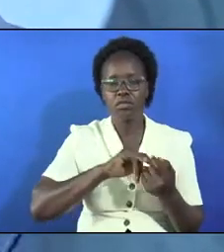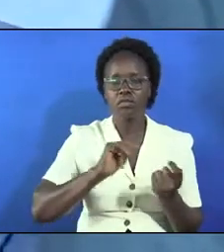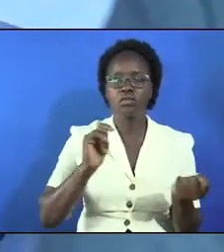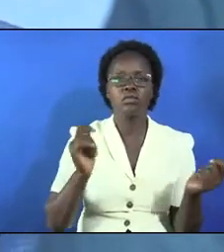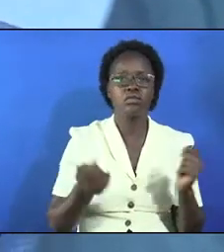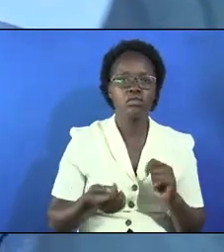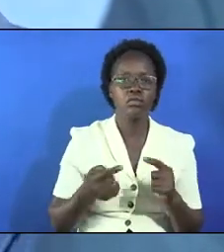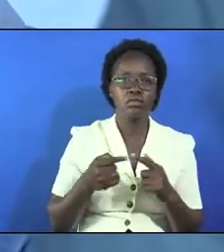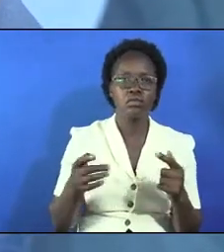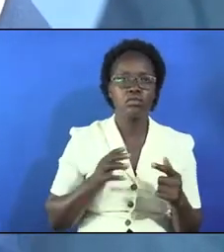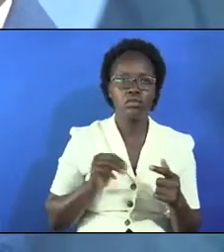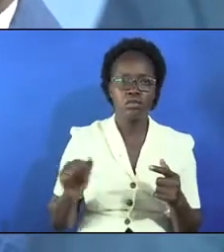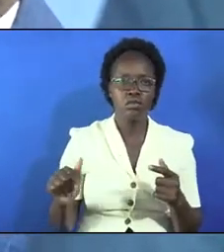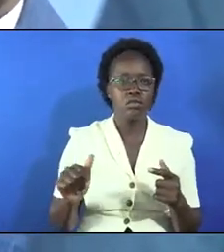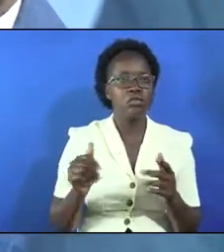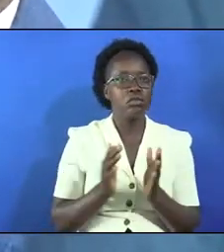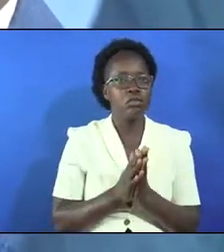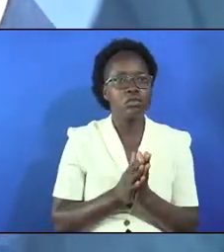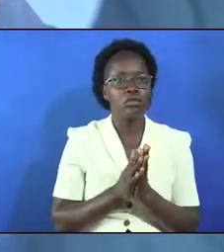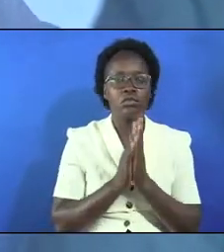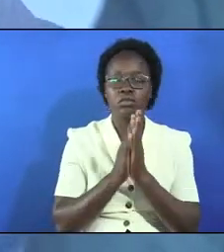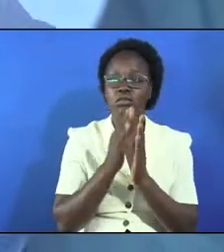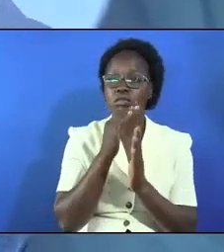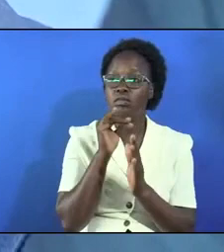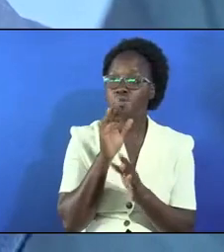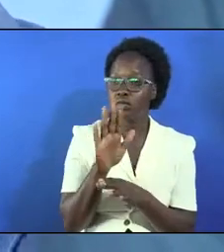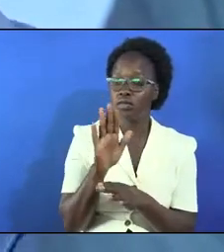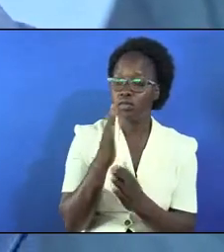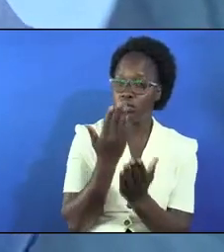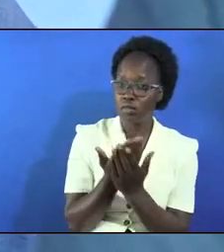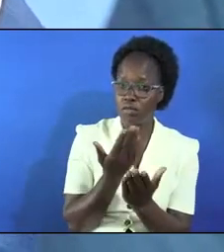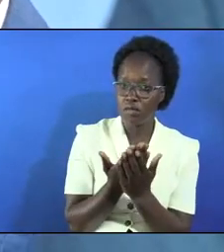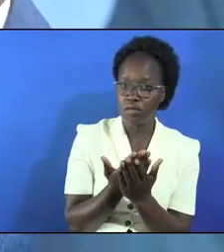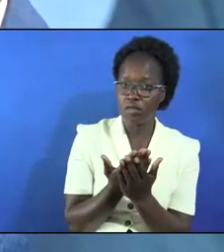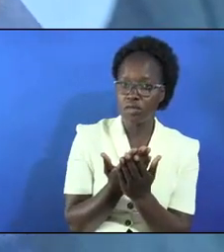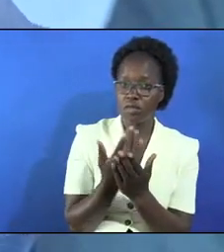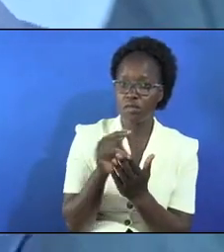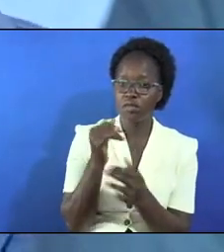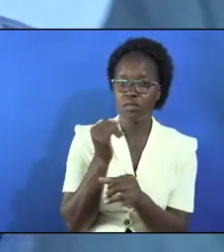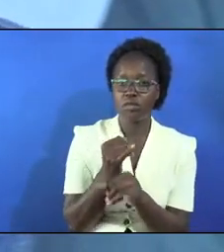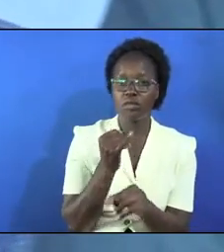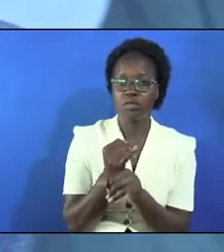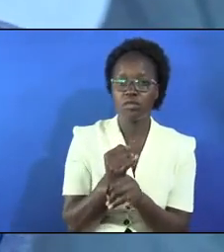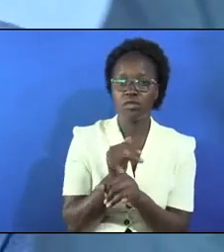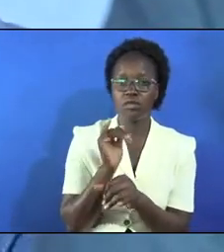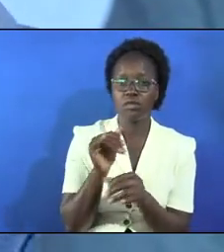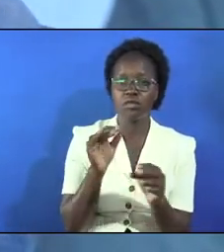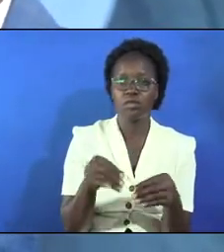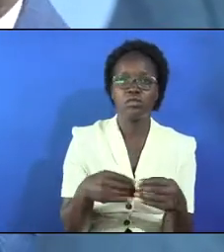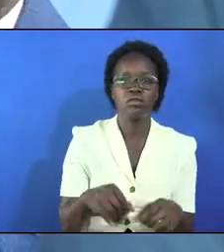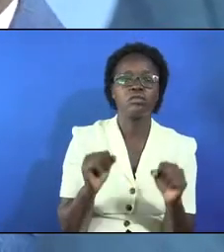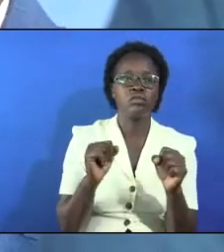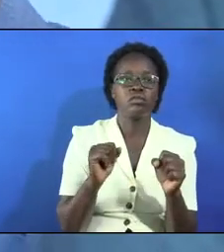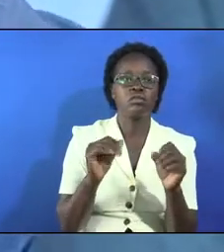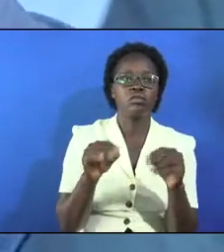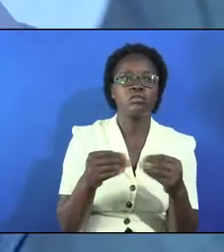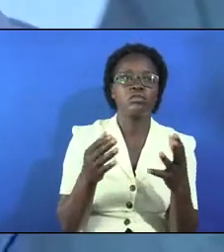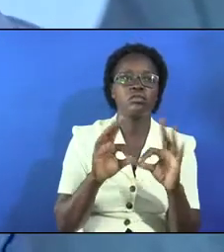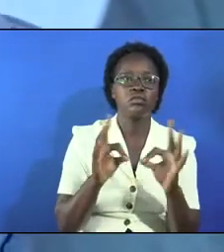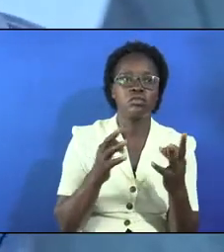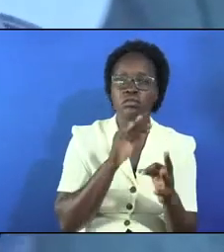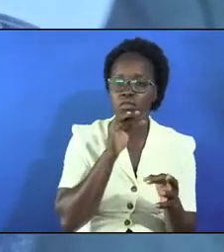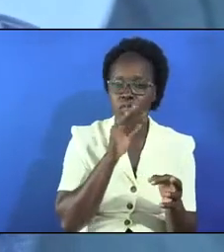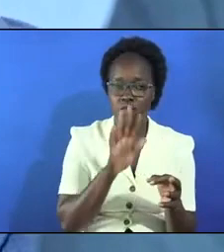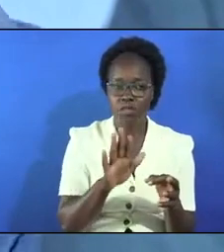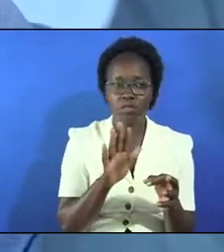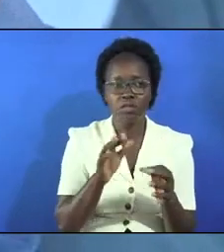against her i'm praying for this husband who is pleading for the right job that lord he may be able to find for his